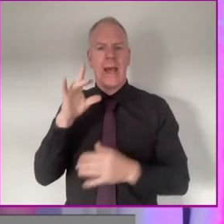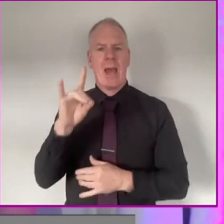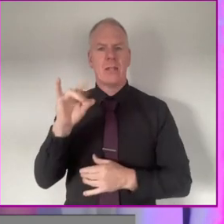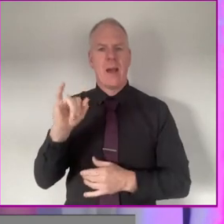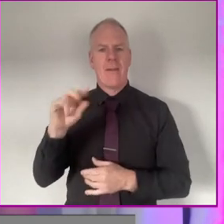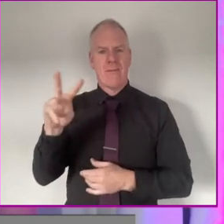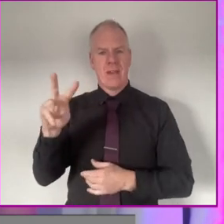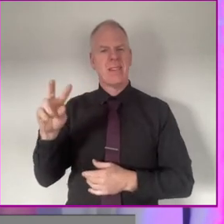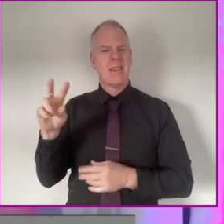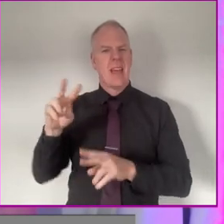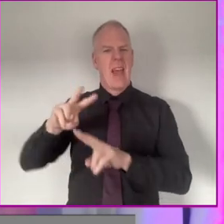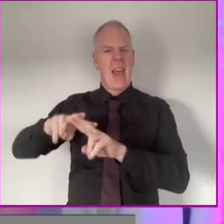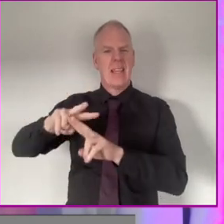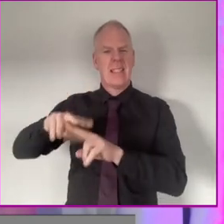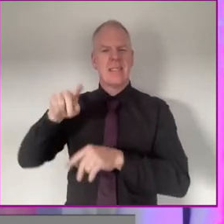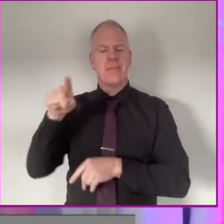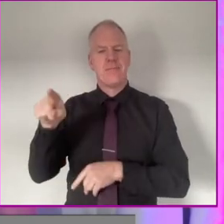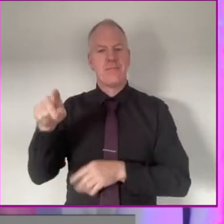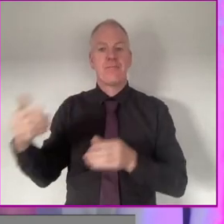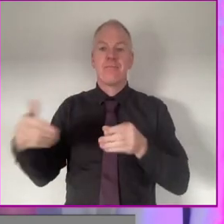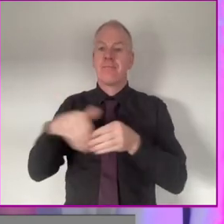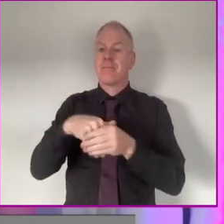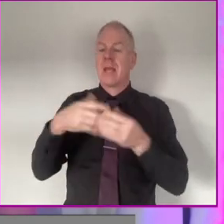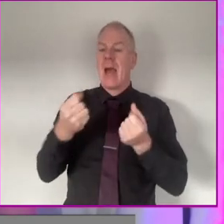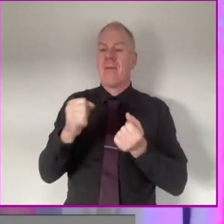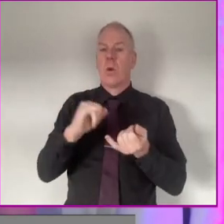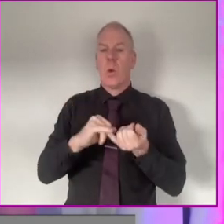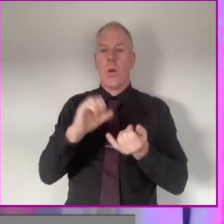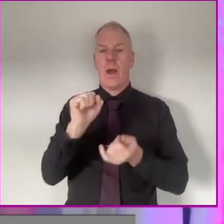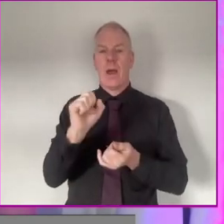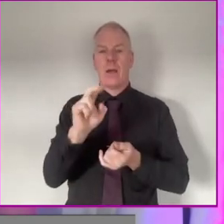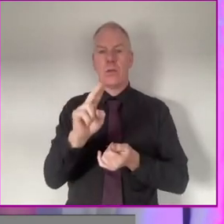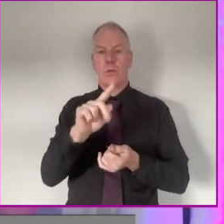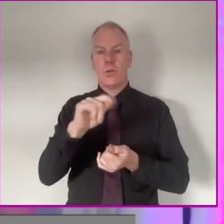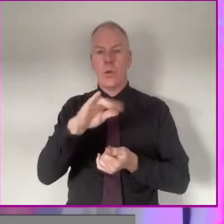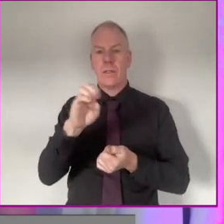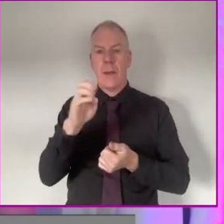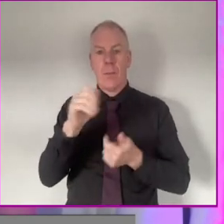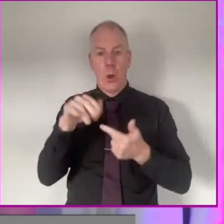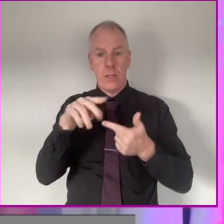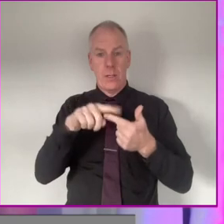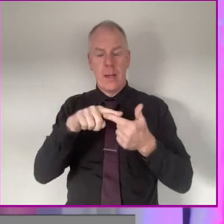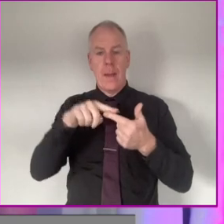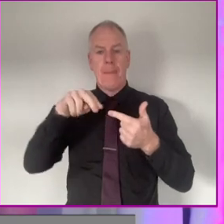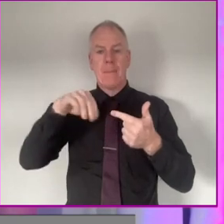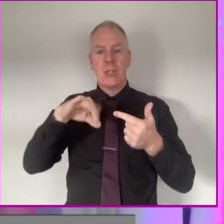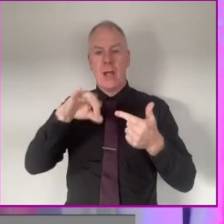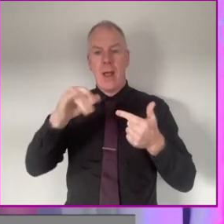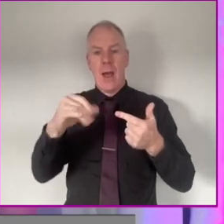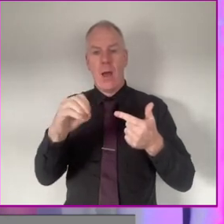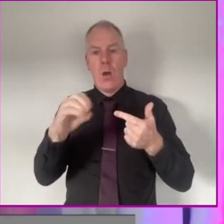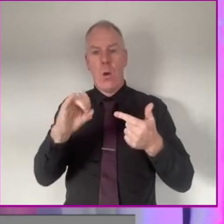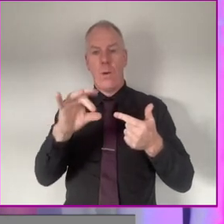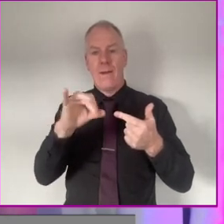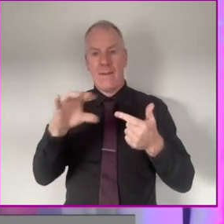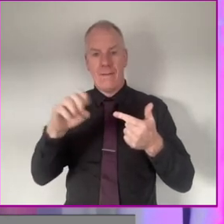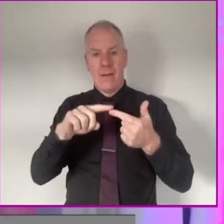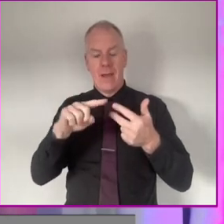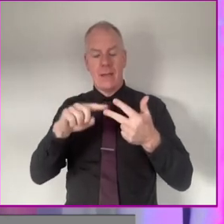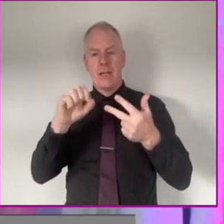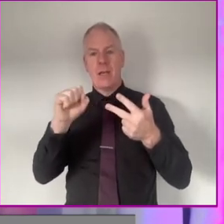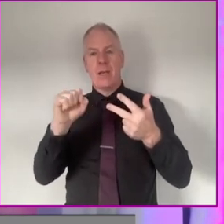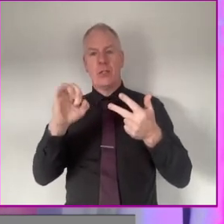AIDS. So she's going to be joined on the stage by Susie Byrne, Majella O'Keefe and Sinead Friel